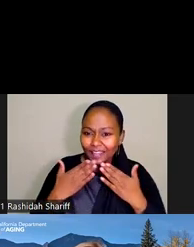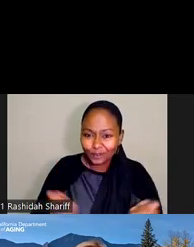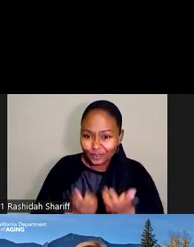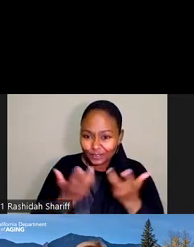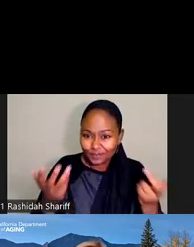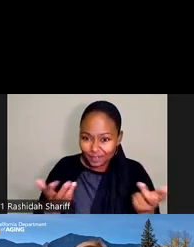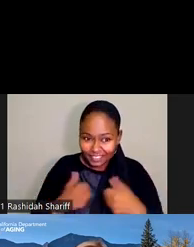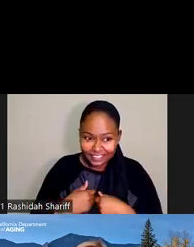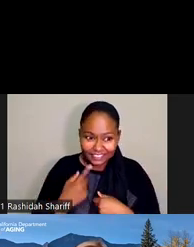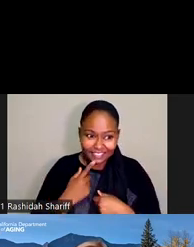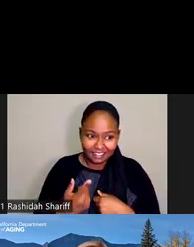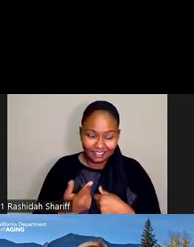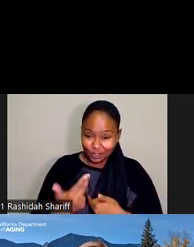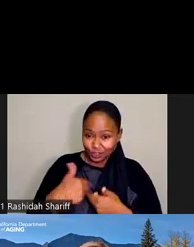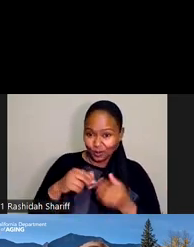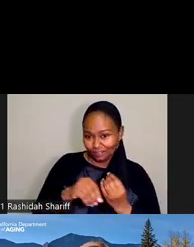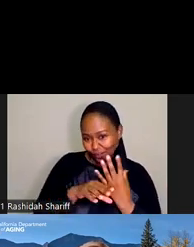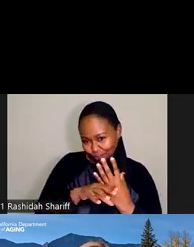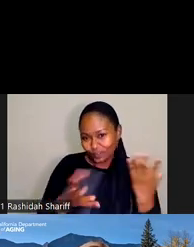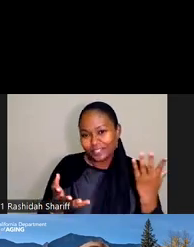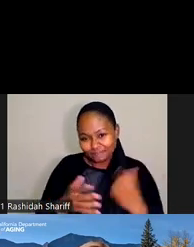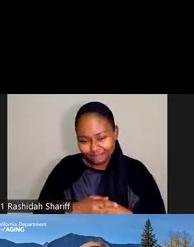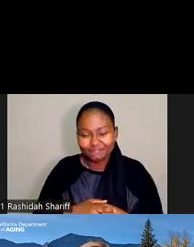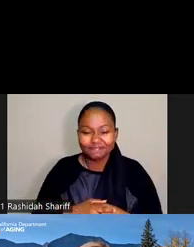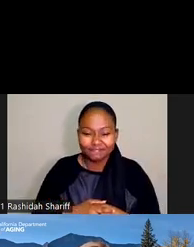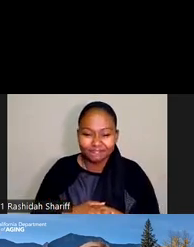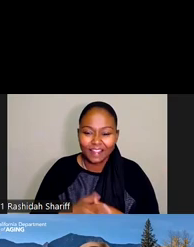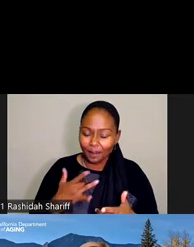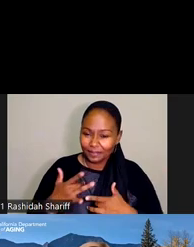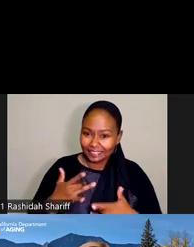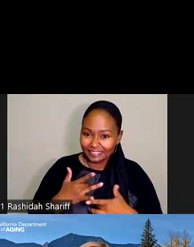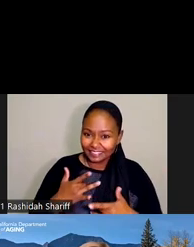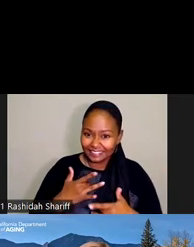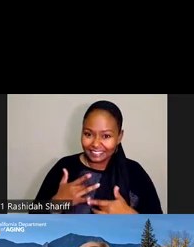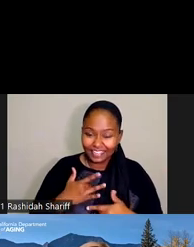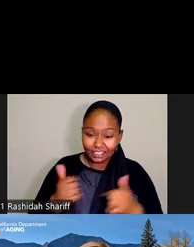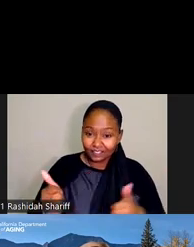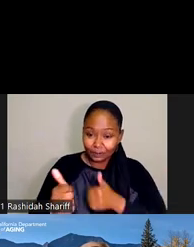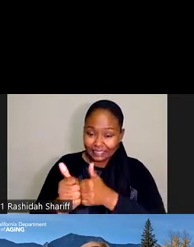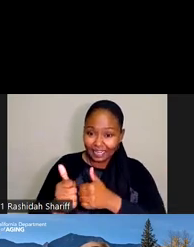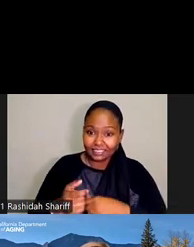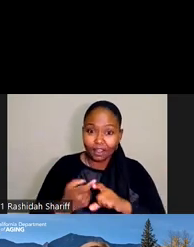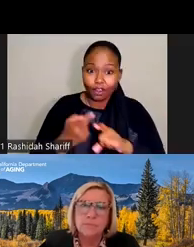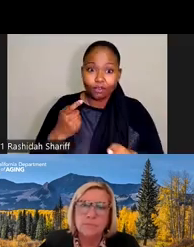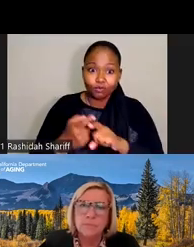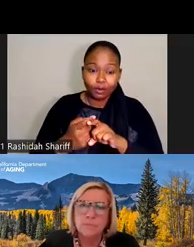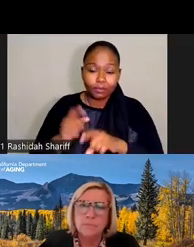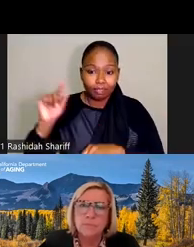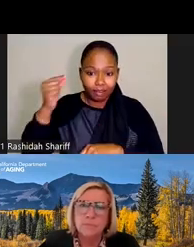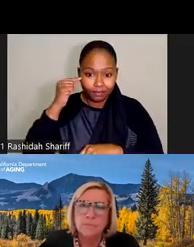all, even virtually. Yes, I am delighted to make a couple quick updates from the governor's office,